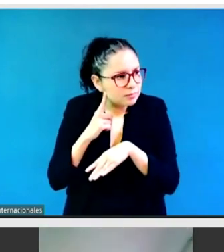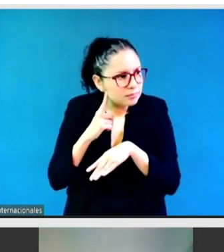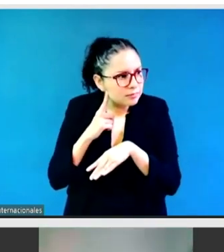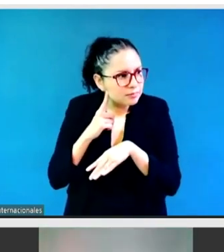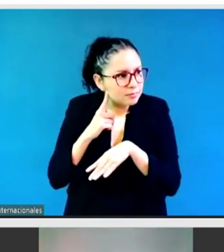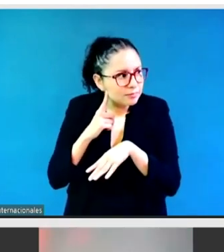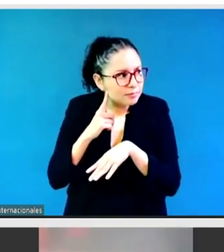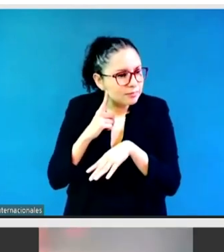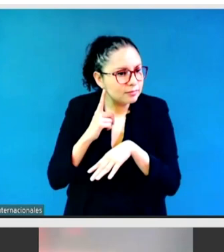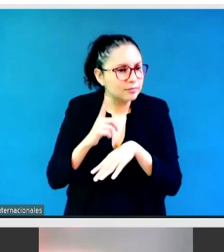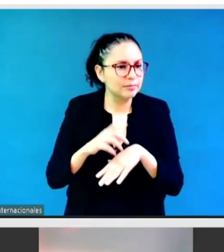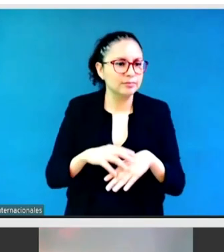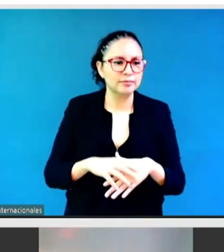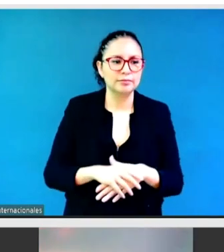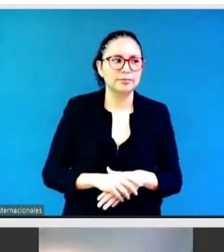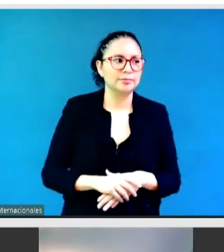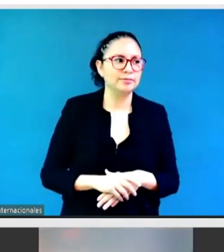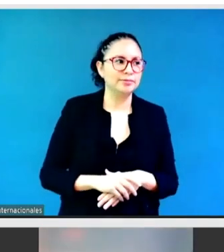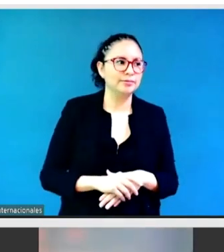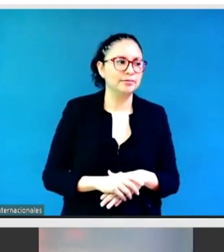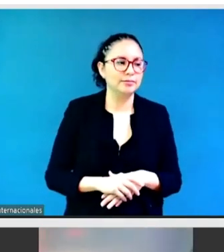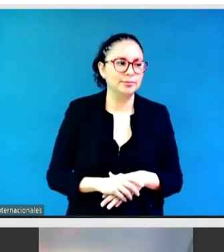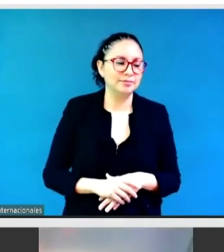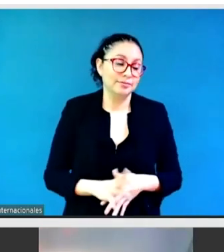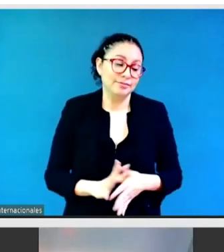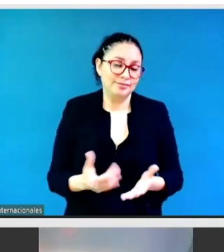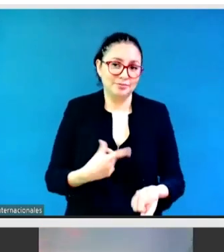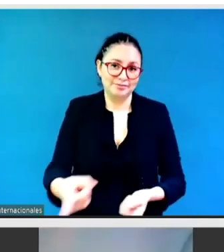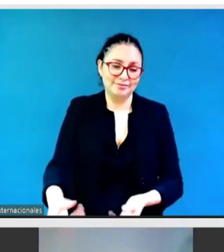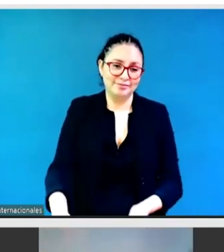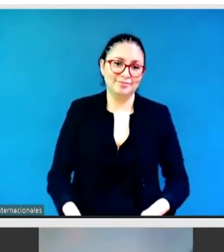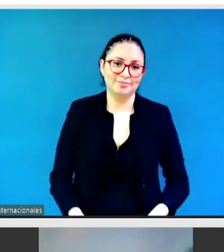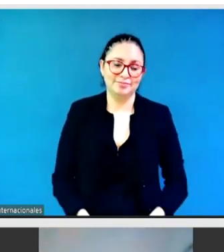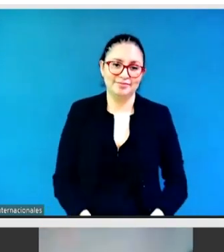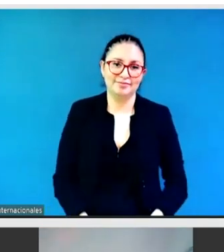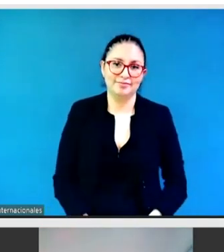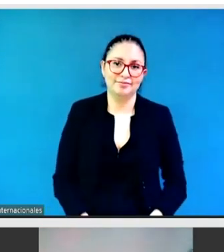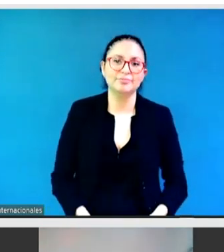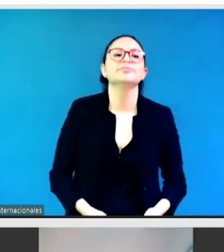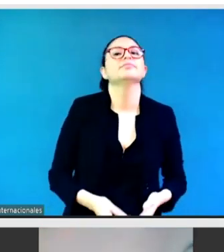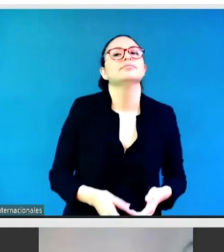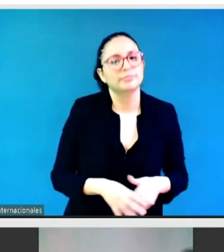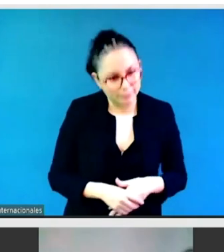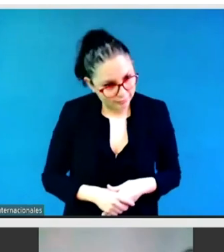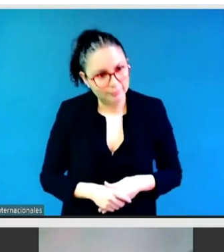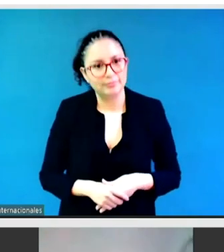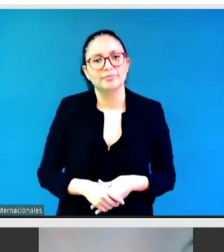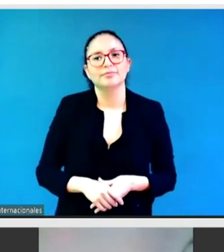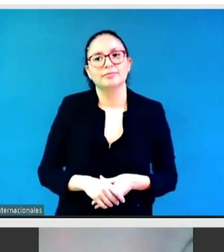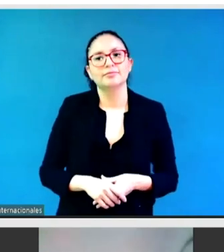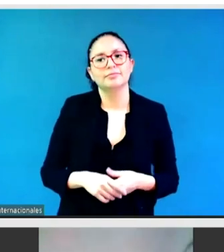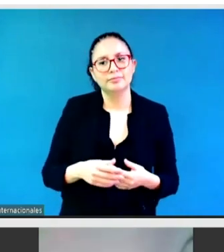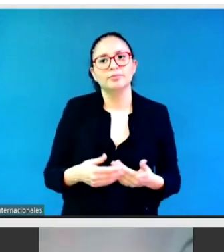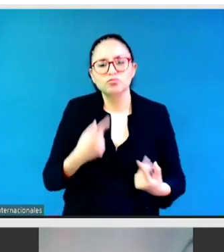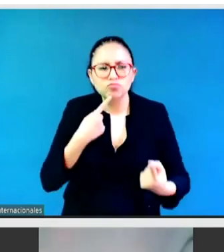Action Coalition 6 and later on the same day, we discussed the issues concerning adolescent girls and young women. As the